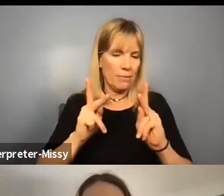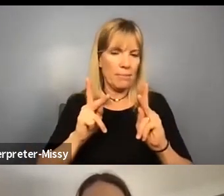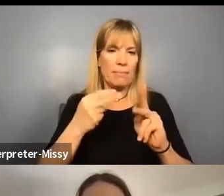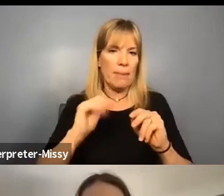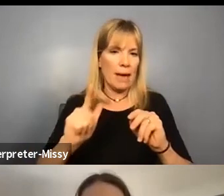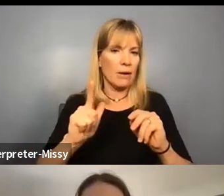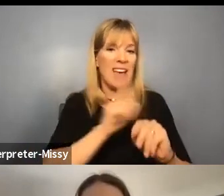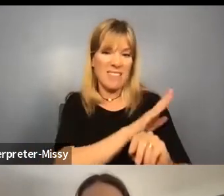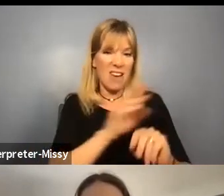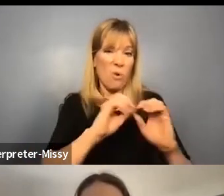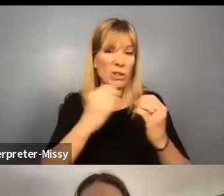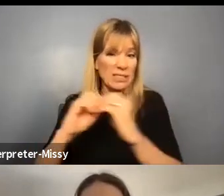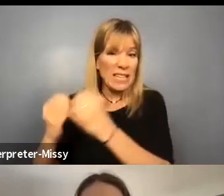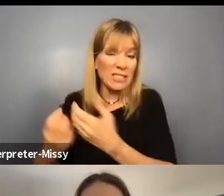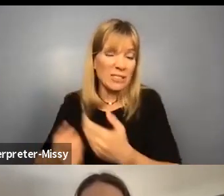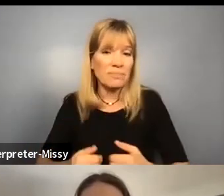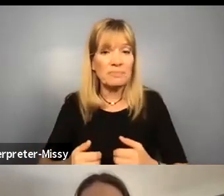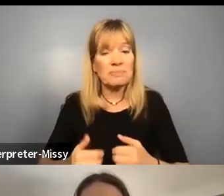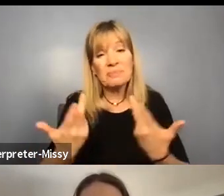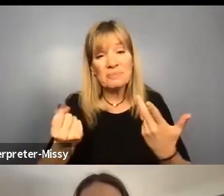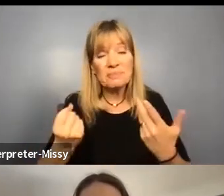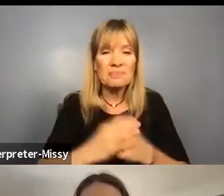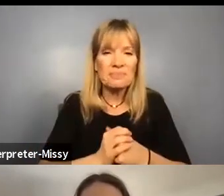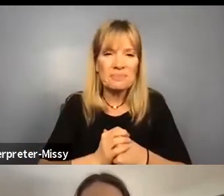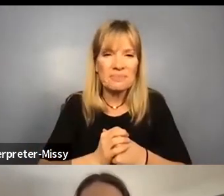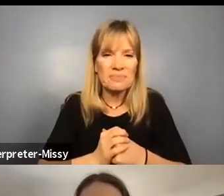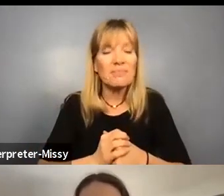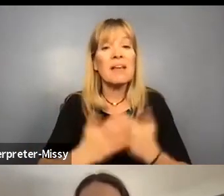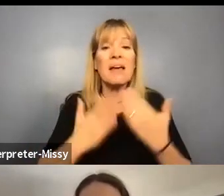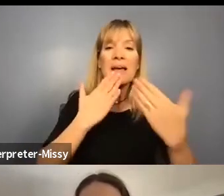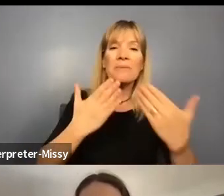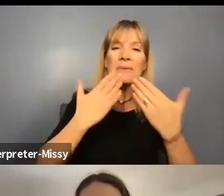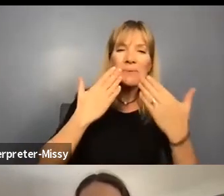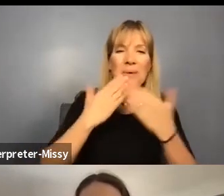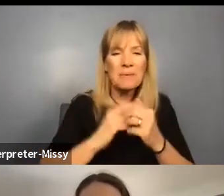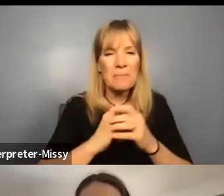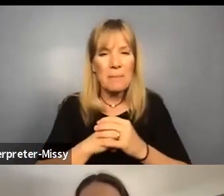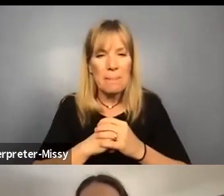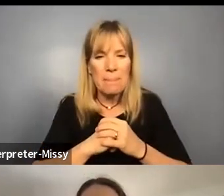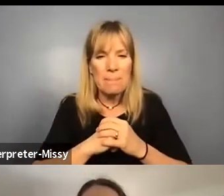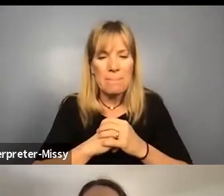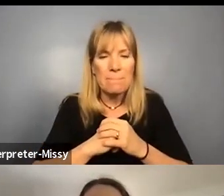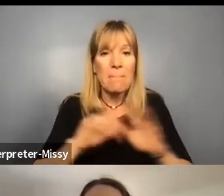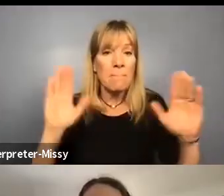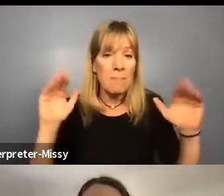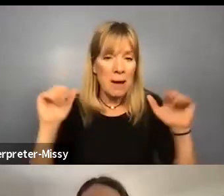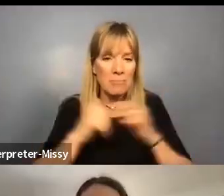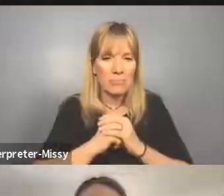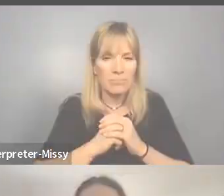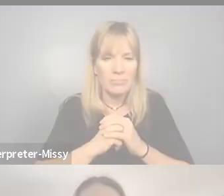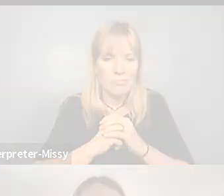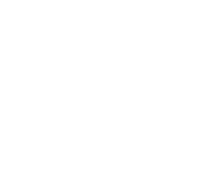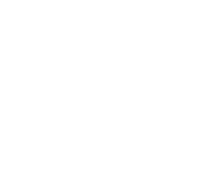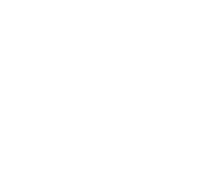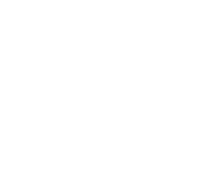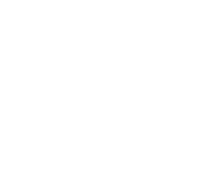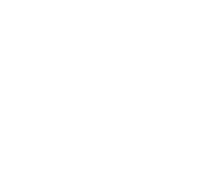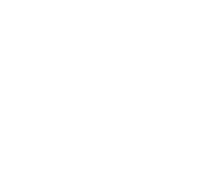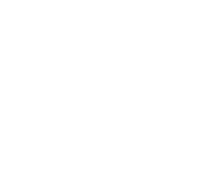organizations. See you. Thank you. Bye-bye. Bye-bye.